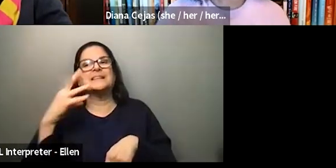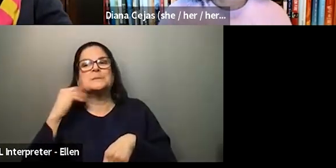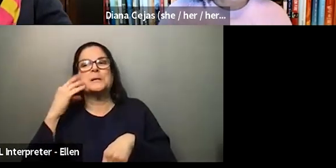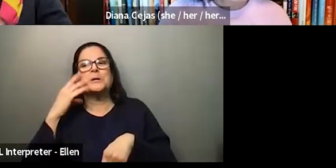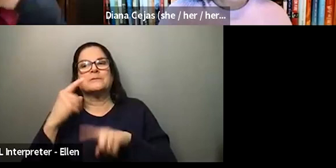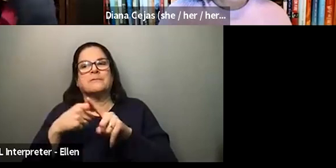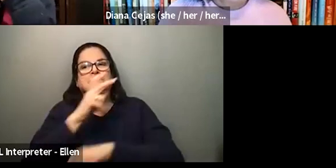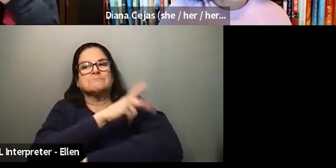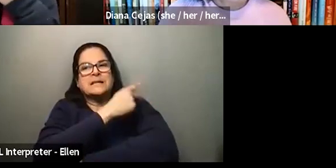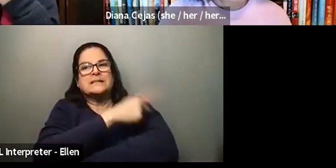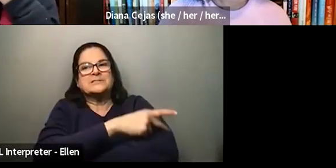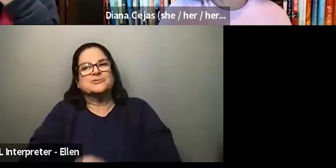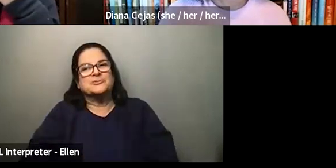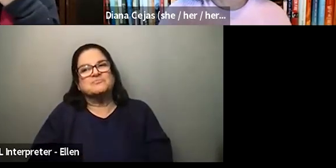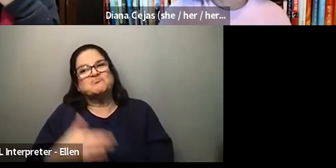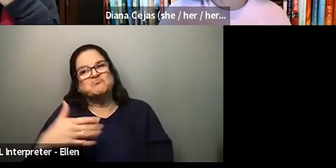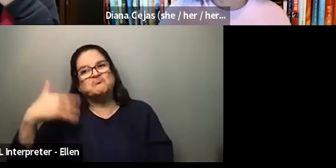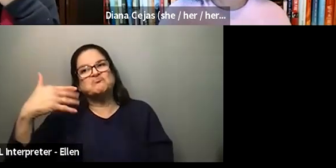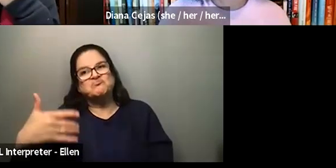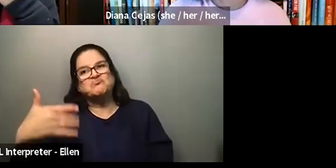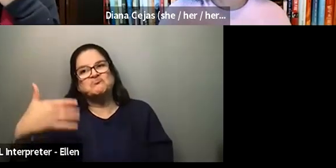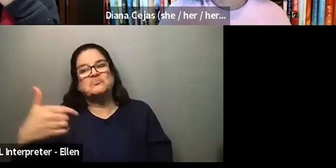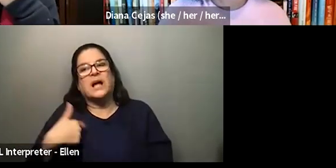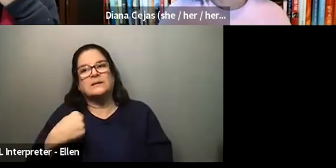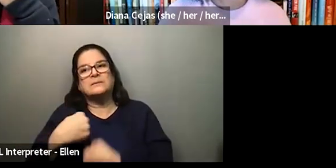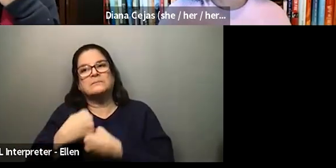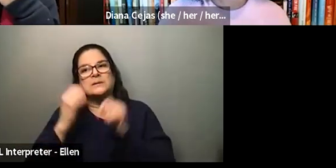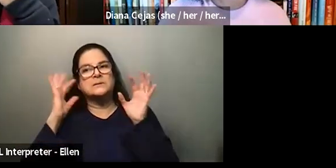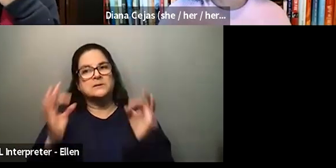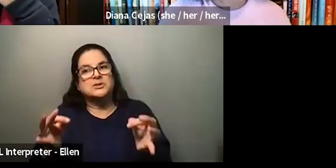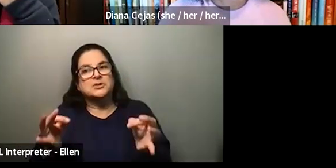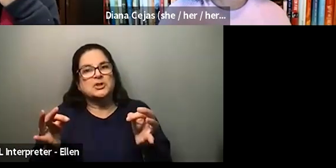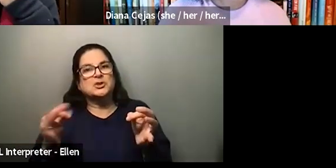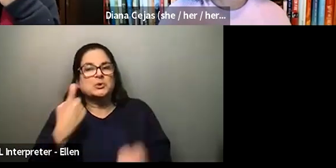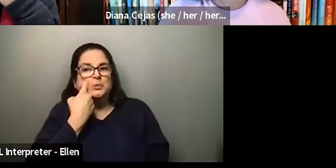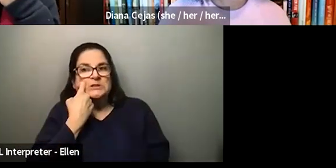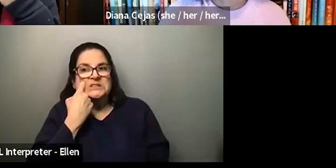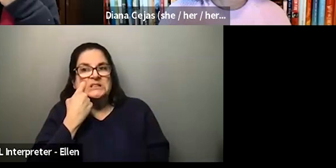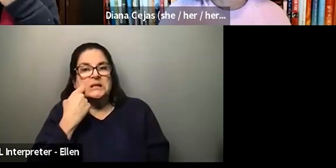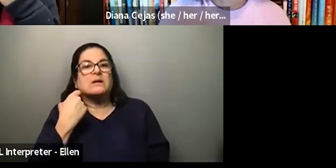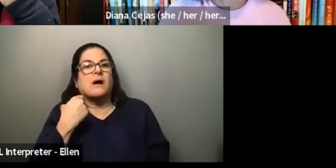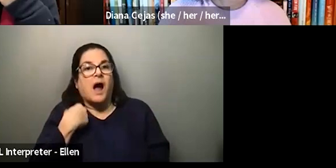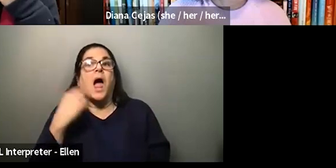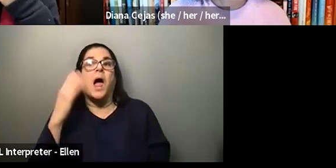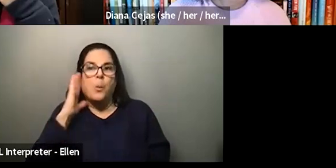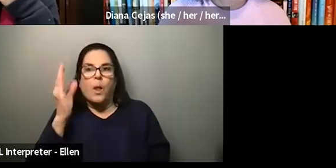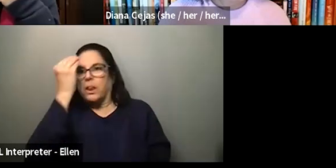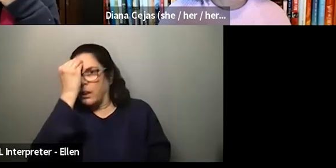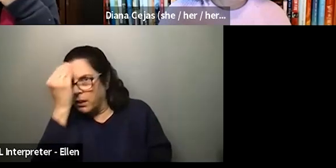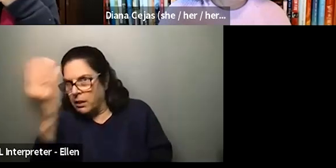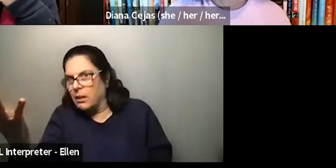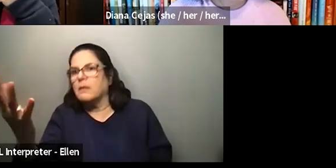time. And, you know, I, that was also a decision I made more recently that I was going to share that with them so that they knew,